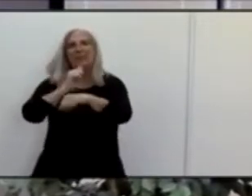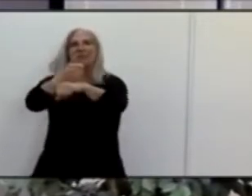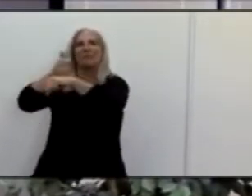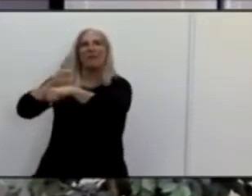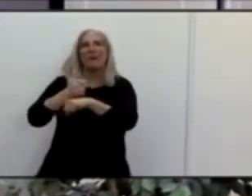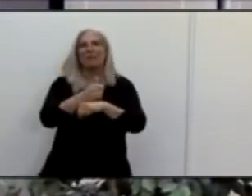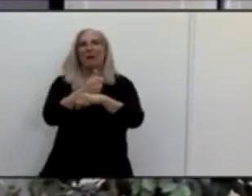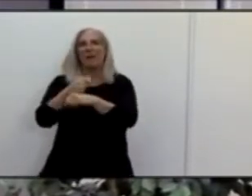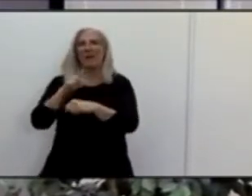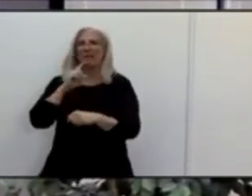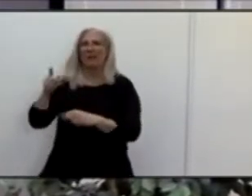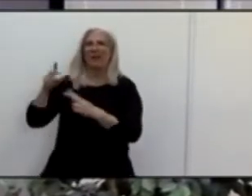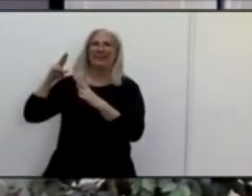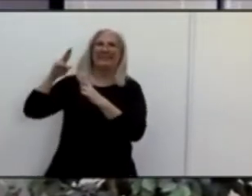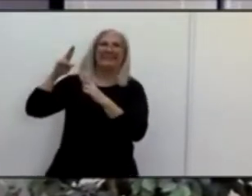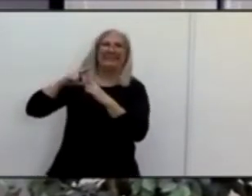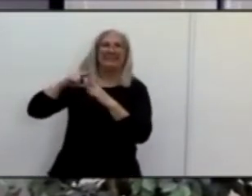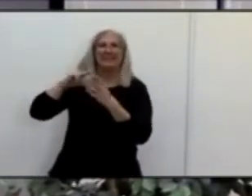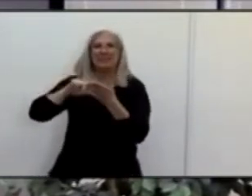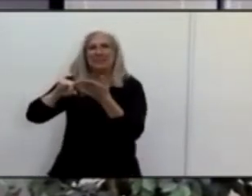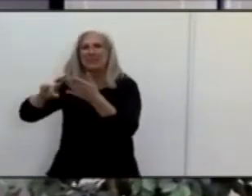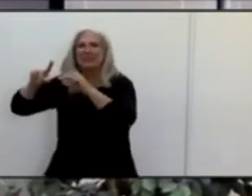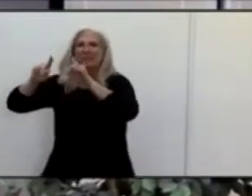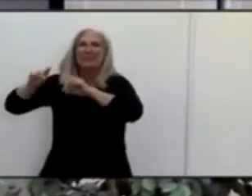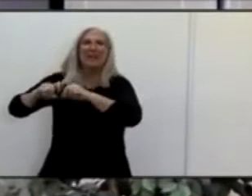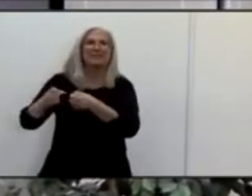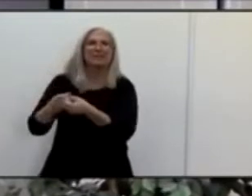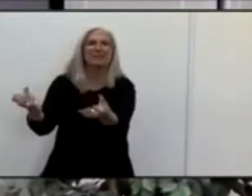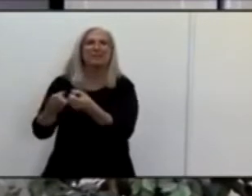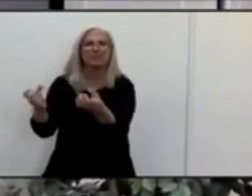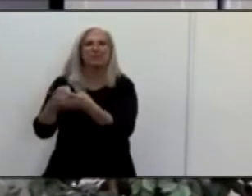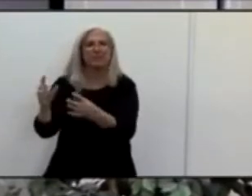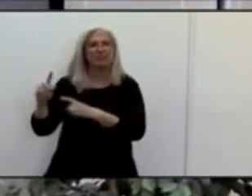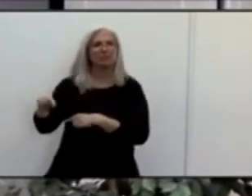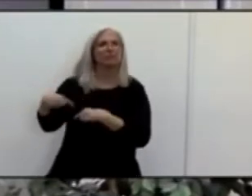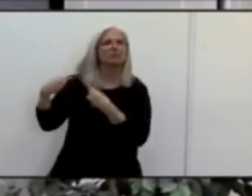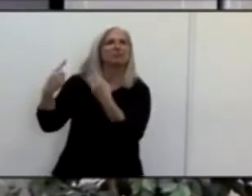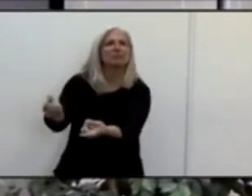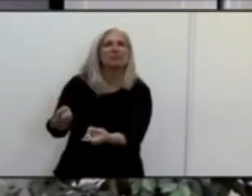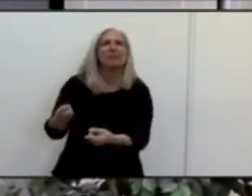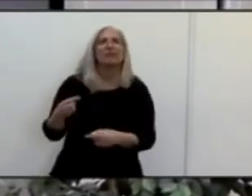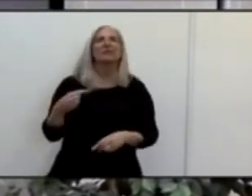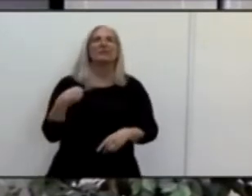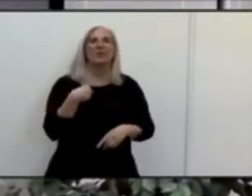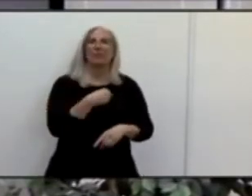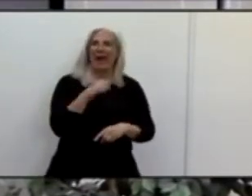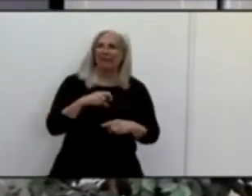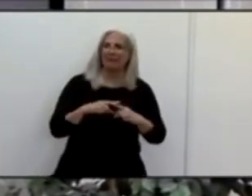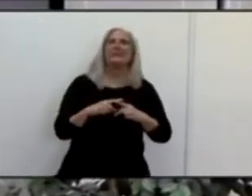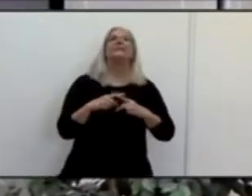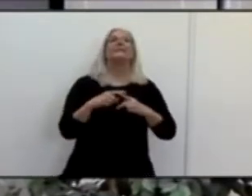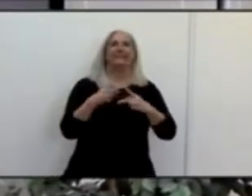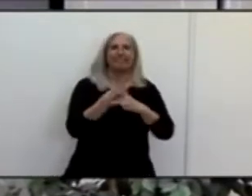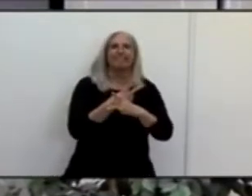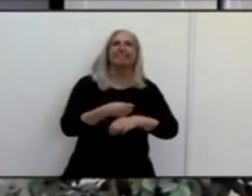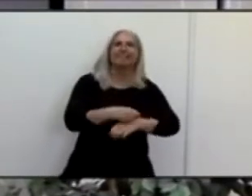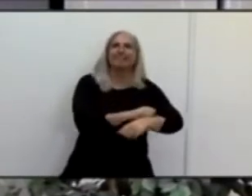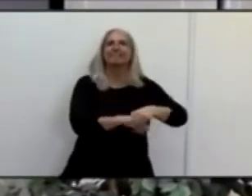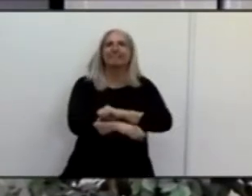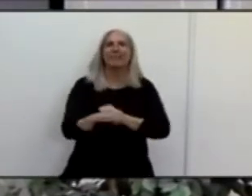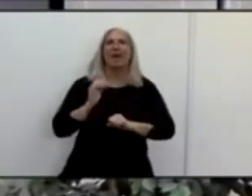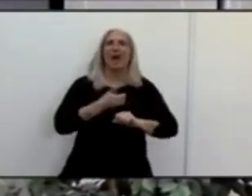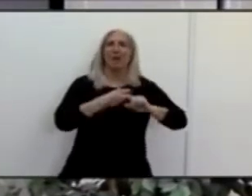testing from the very beginning. We had to develop that. And we actually are testing more than most counties.